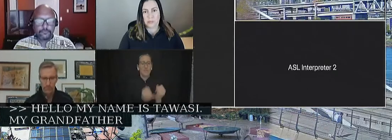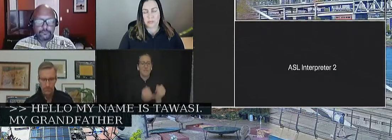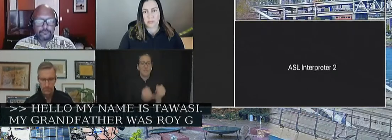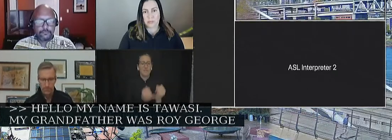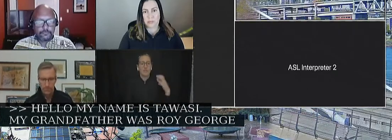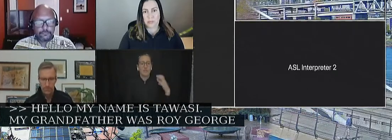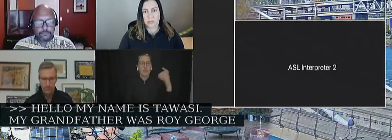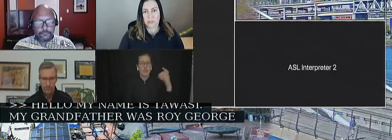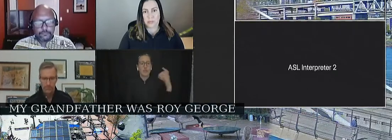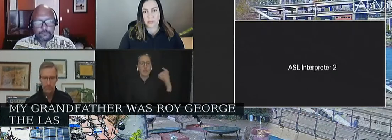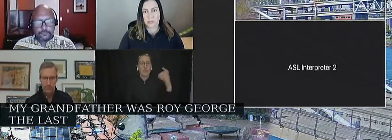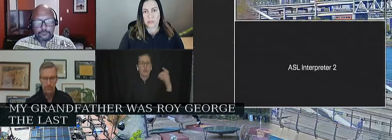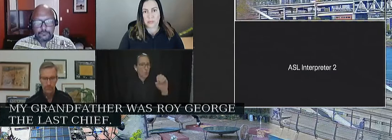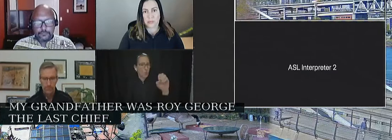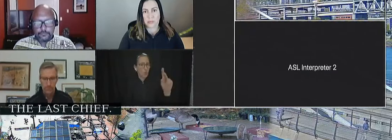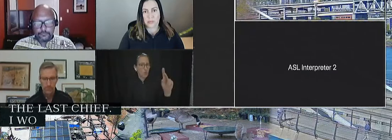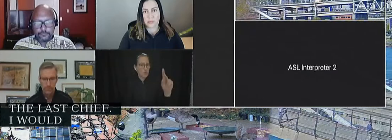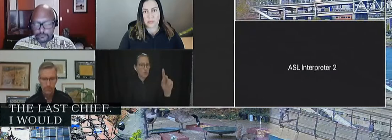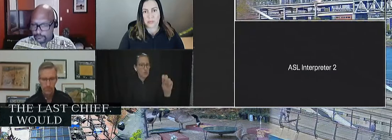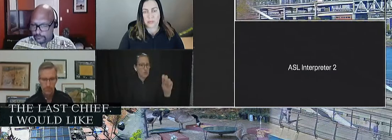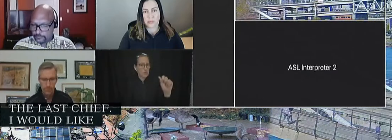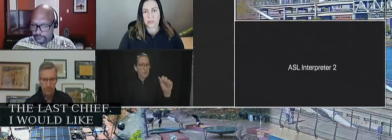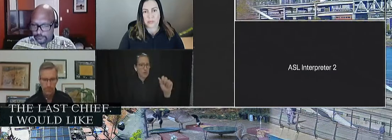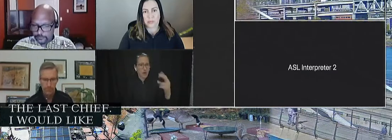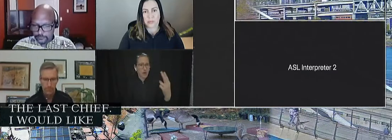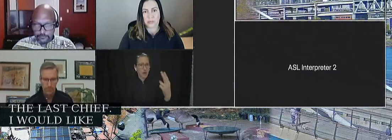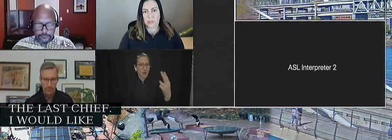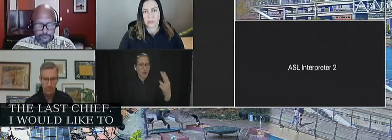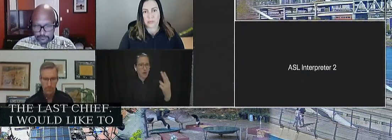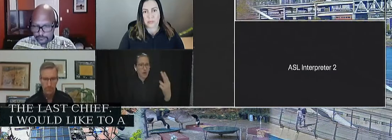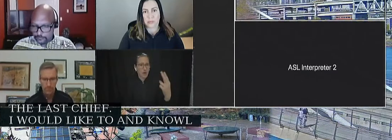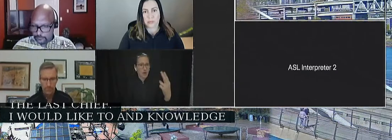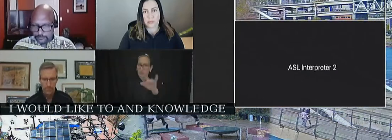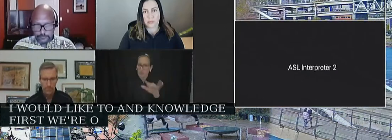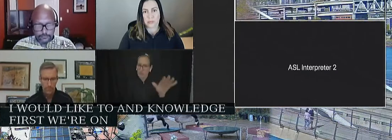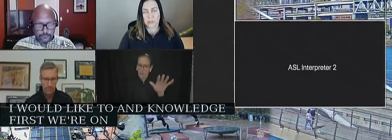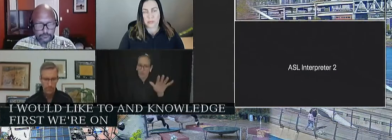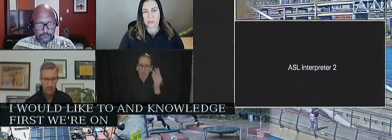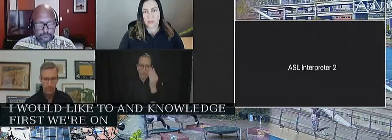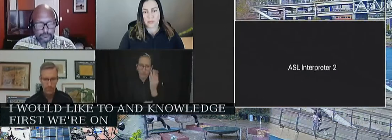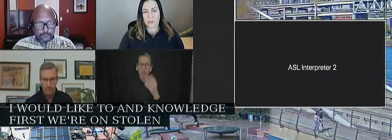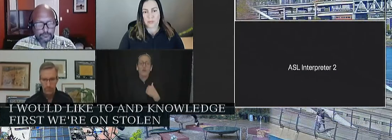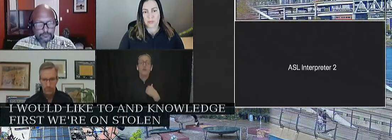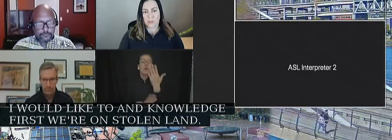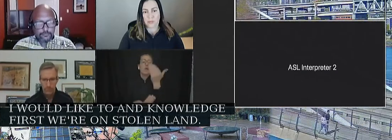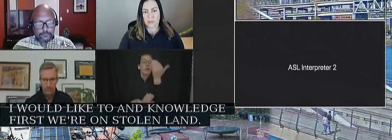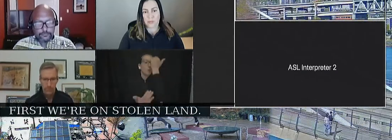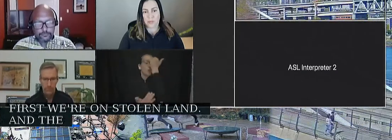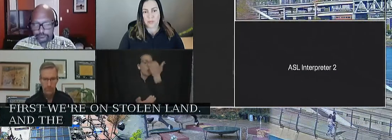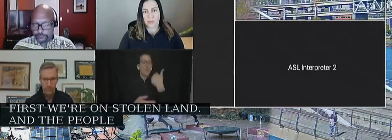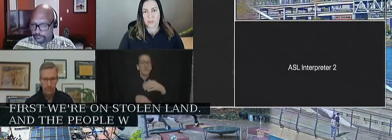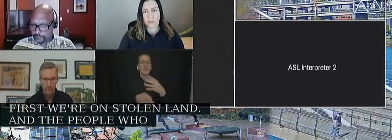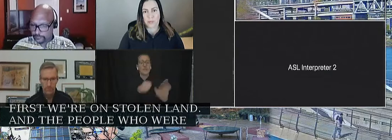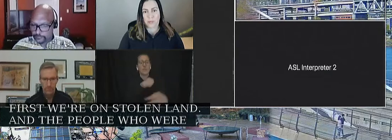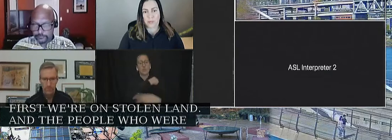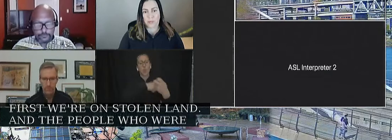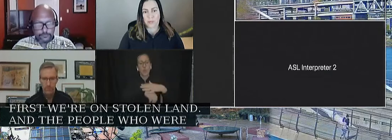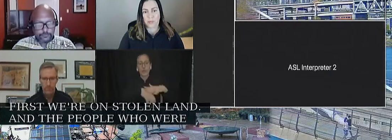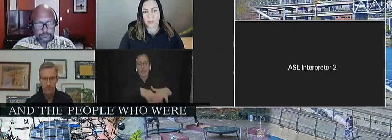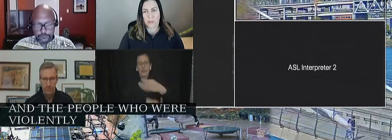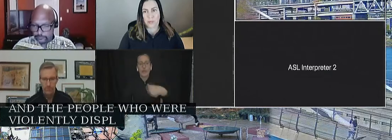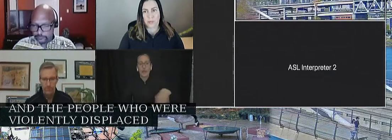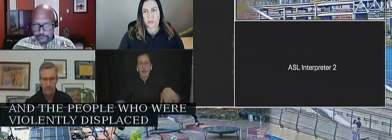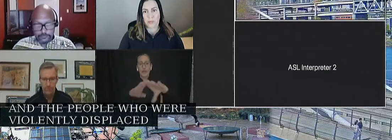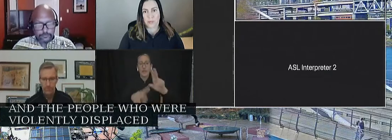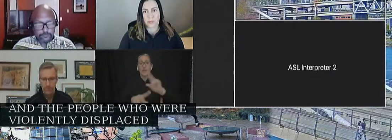I'd like to acknowledge first that we're on stolen land and the people who were violently displaced from this land